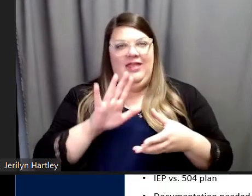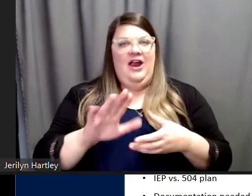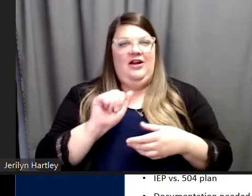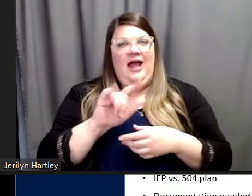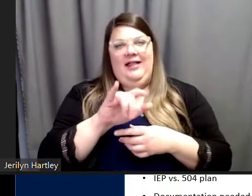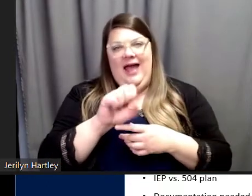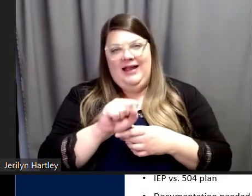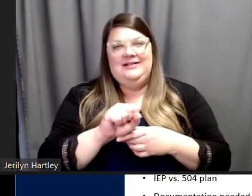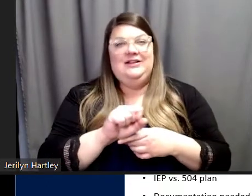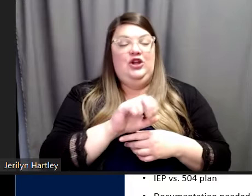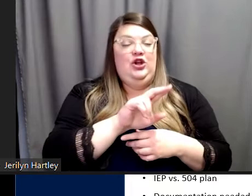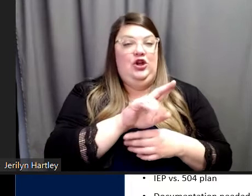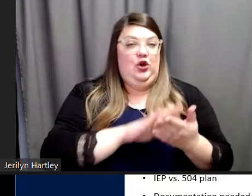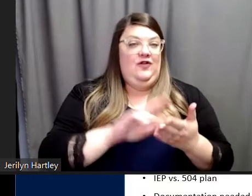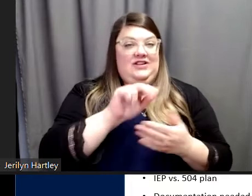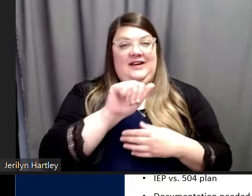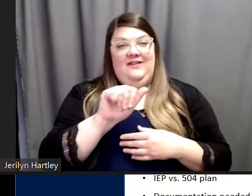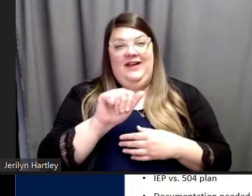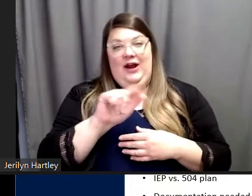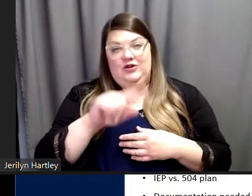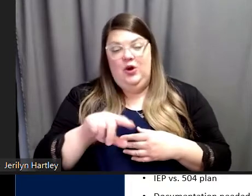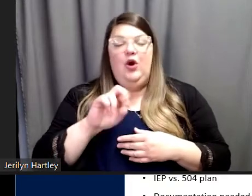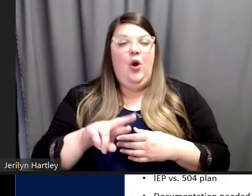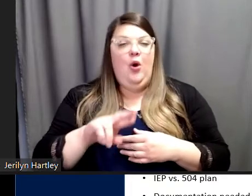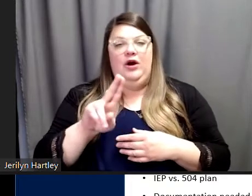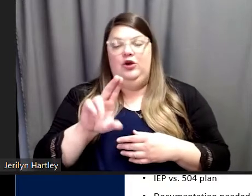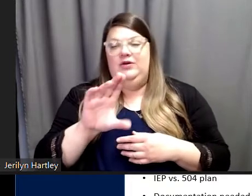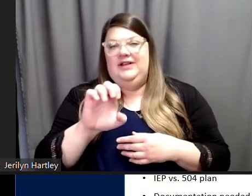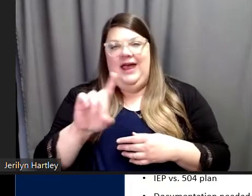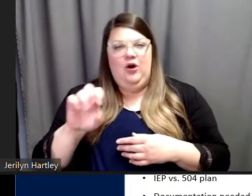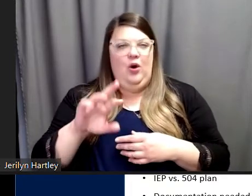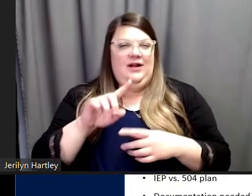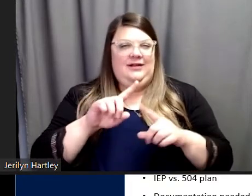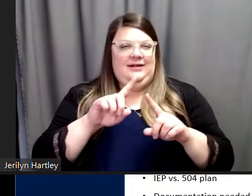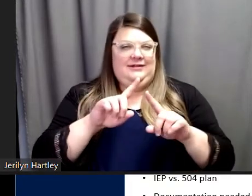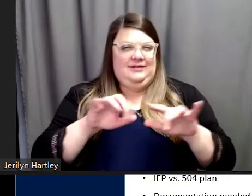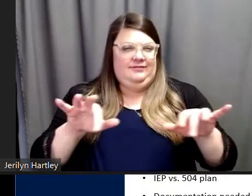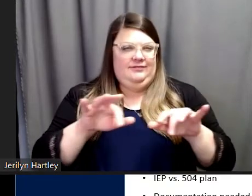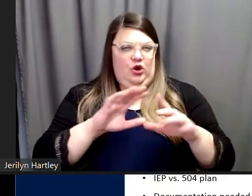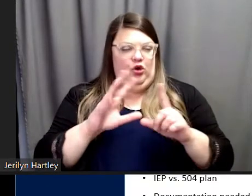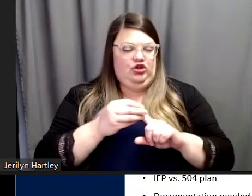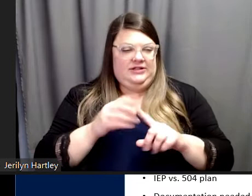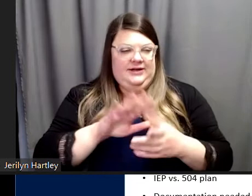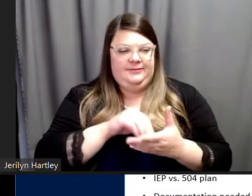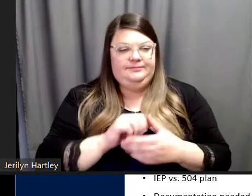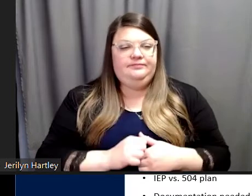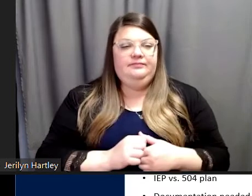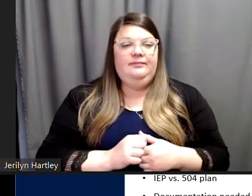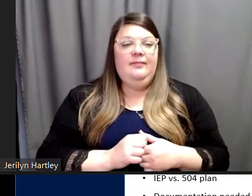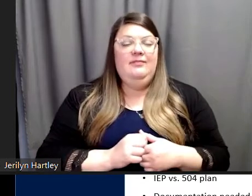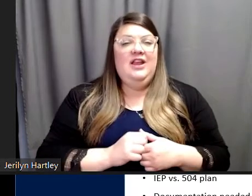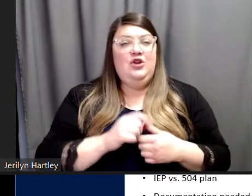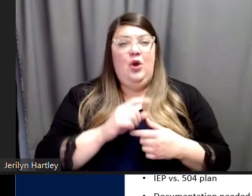UCEDD, or the Disability Cultural Center. So the original intention of working on this event